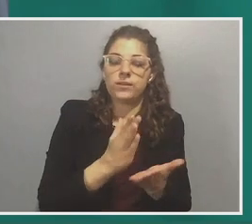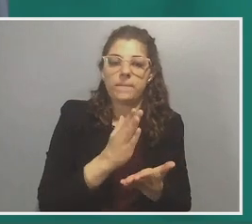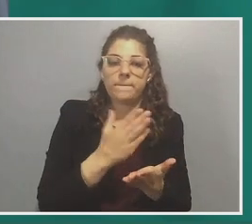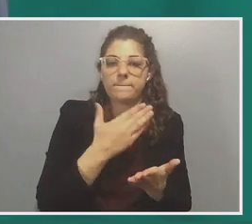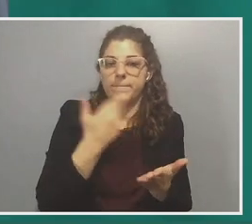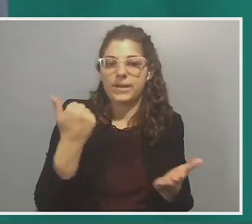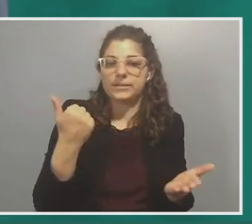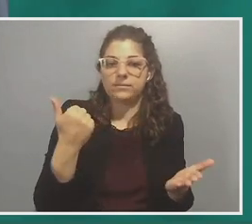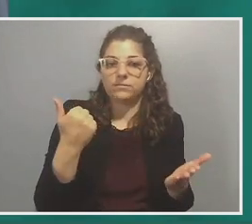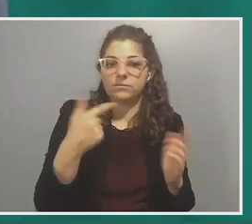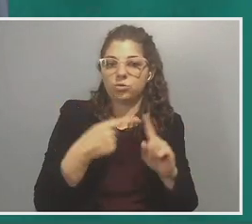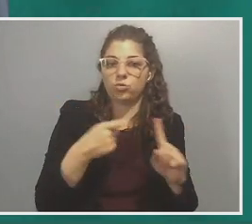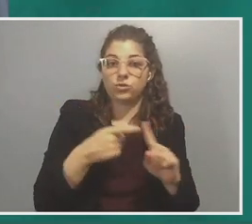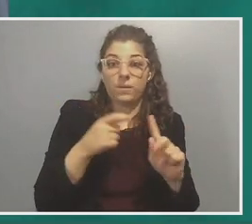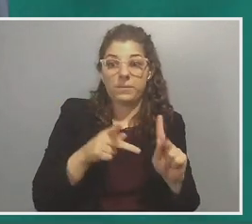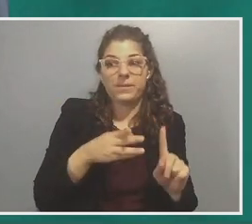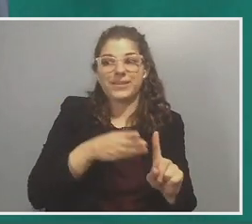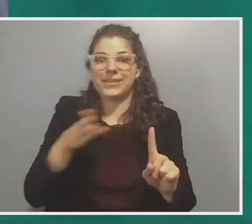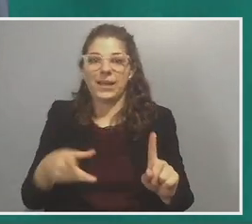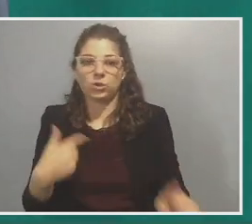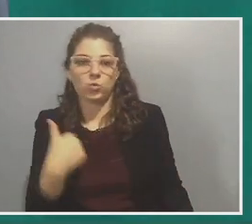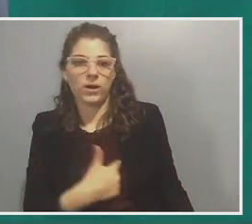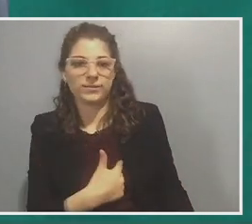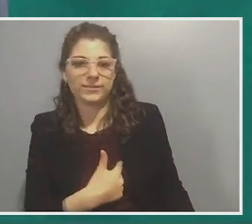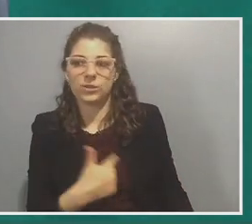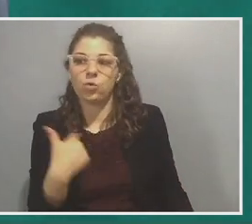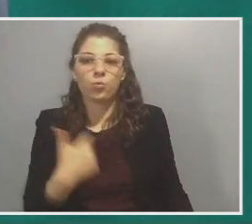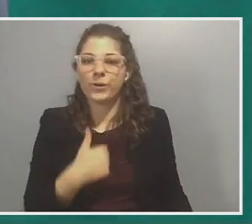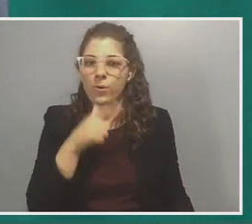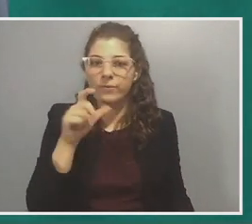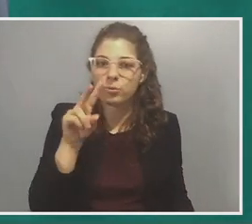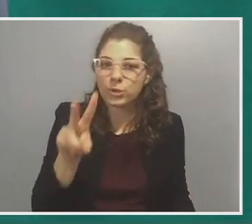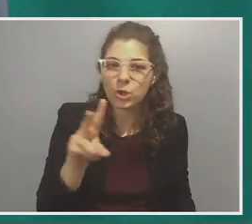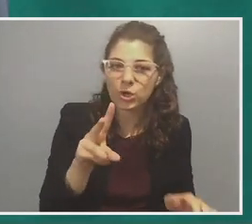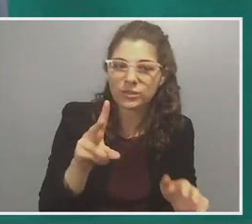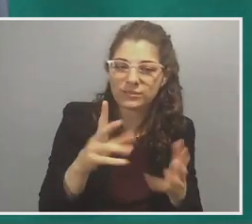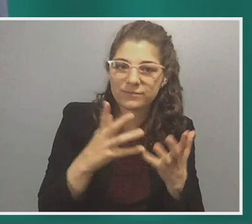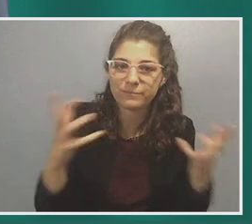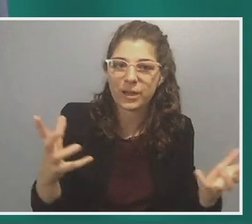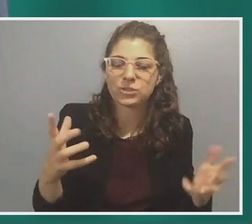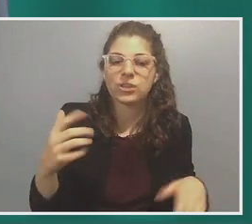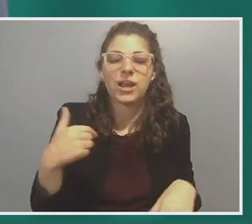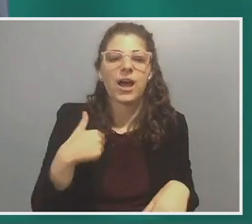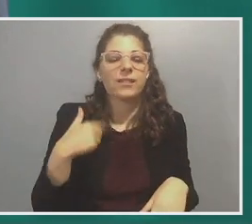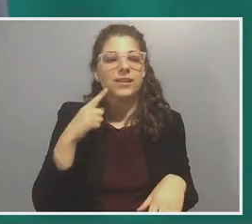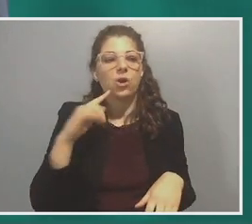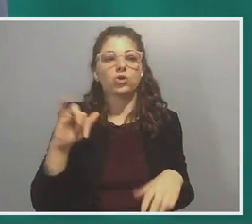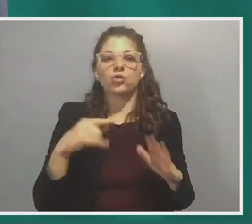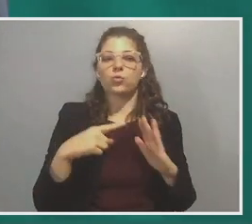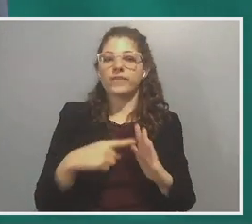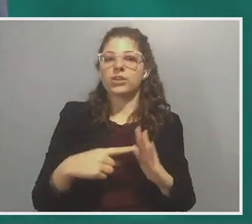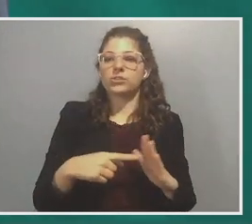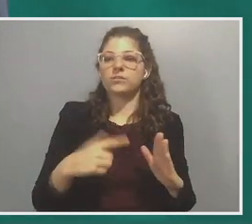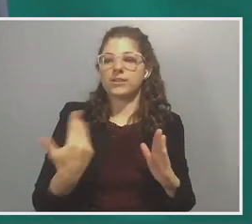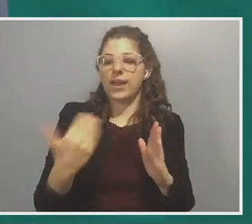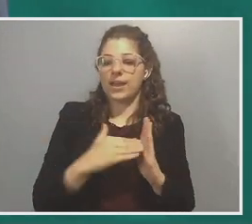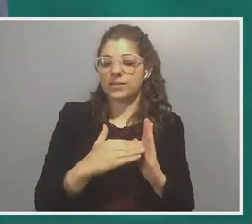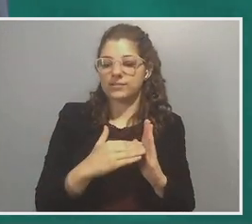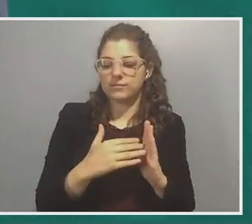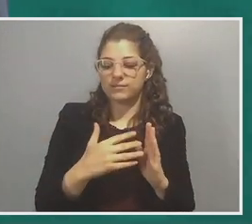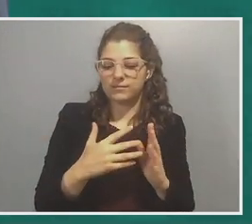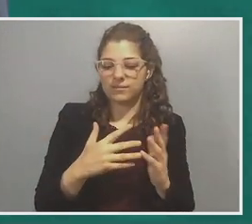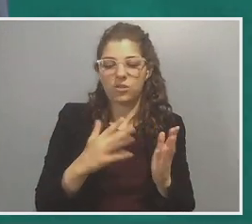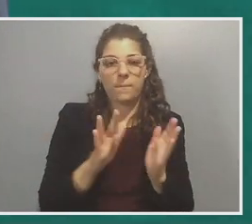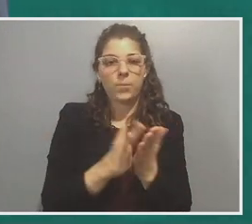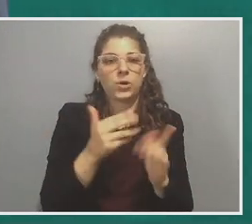are the people right next to us. Sometimes we don't have to look that far. Um, and I think it also reveals again, the, there's the book is